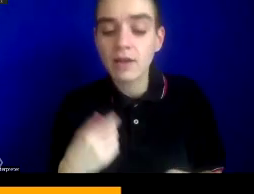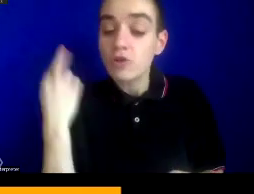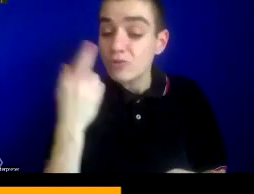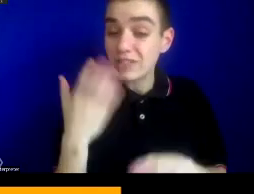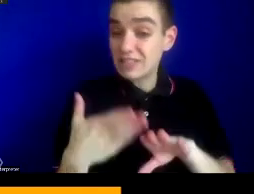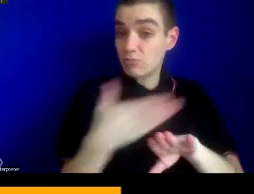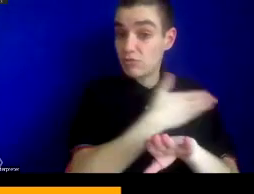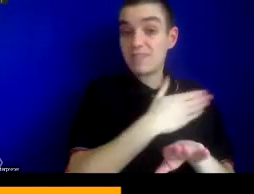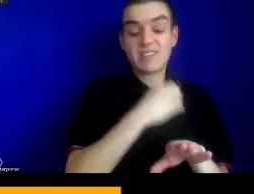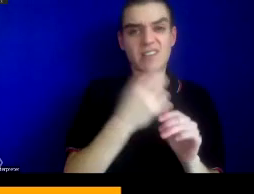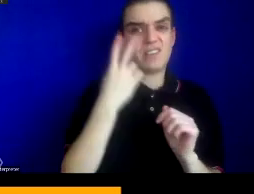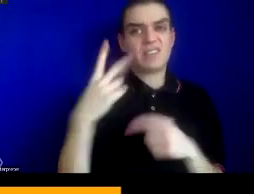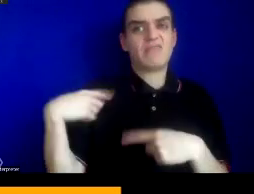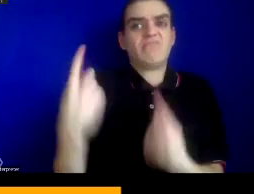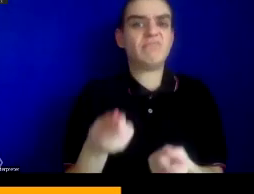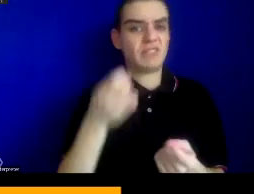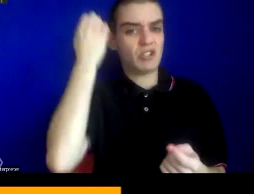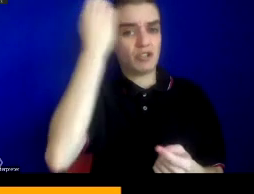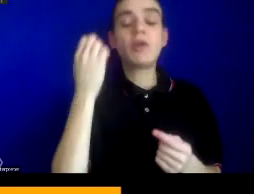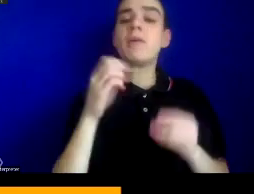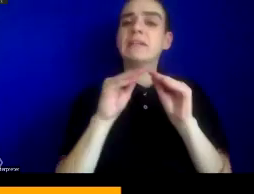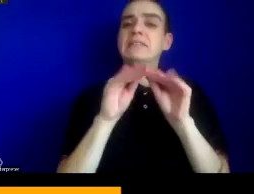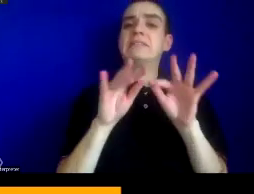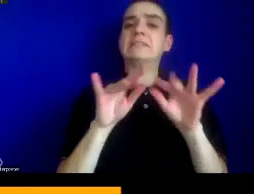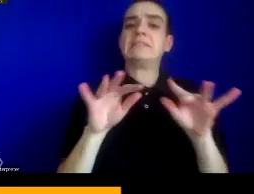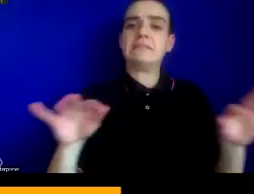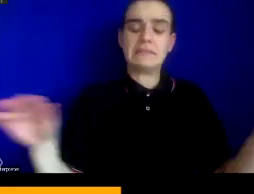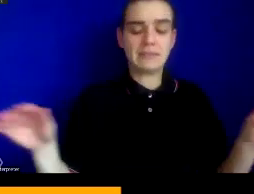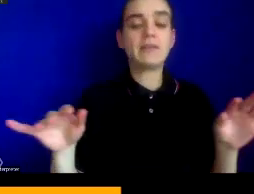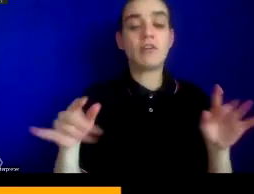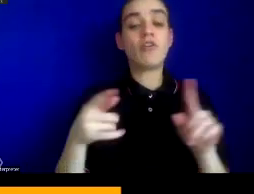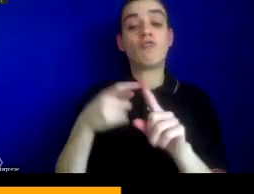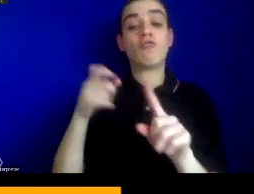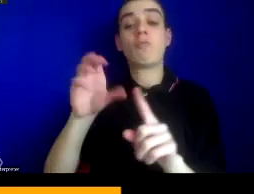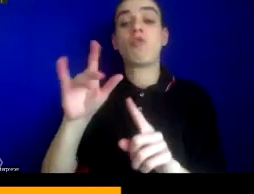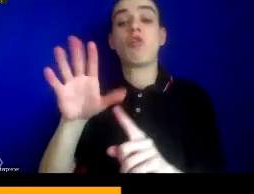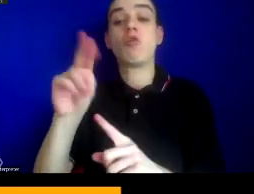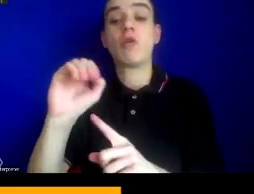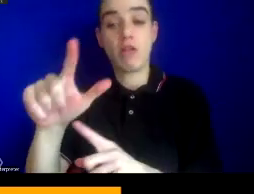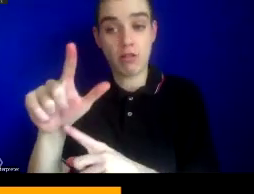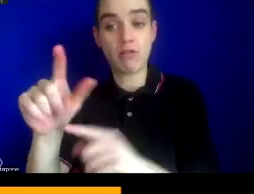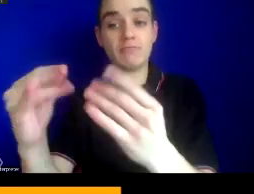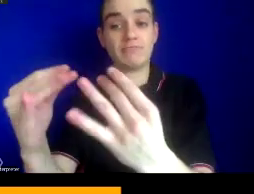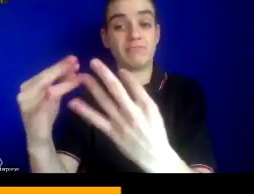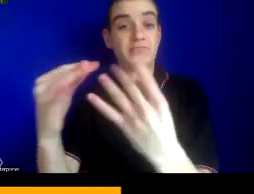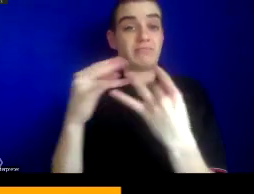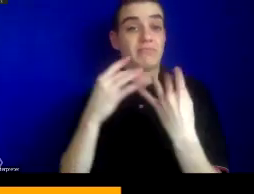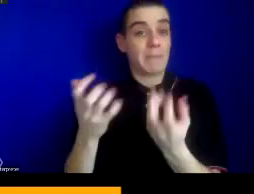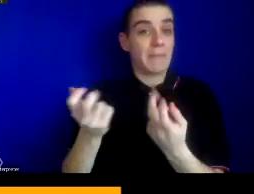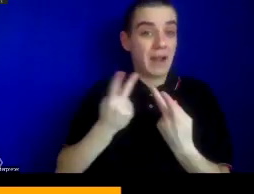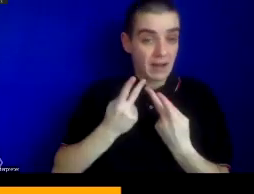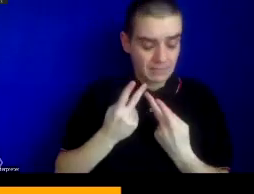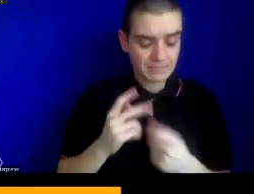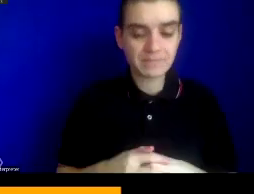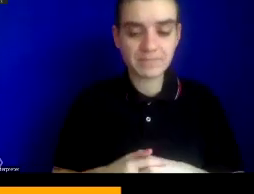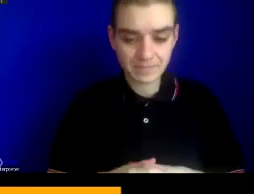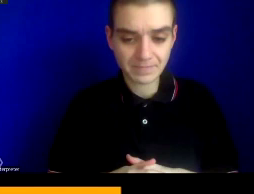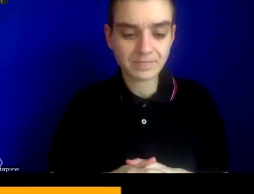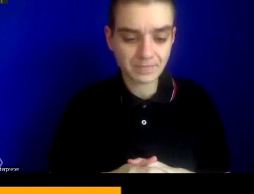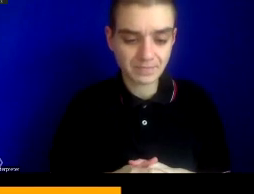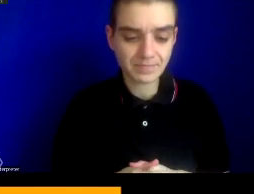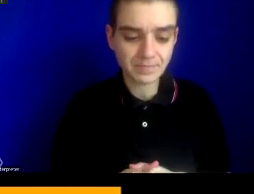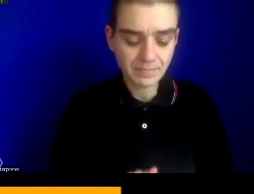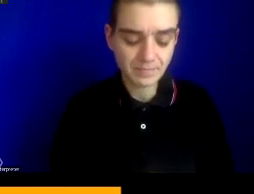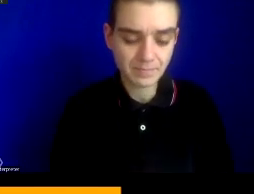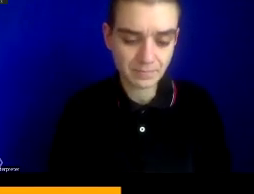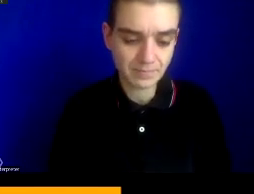in Europe for some time began to spread back from the colonial dominions taken over through imperial capture back fundamentally